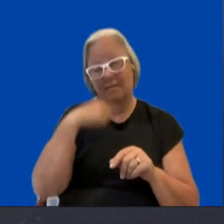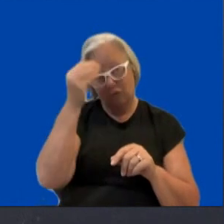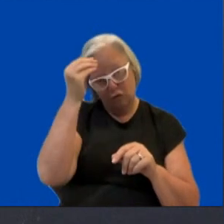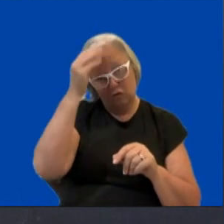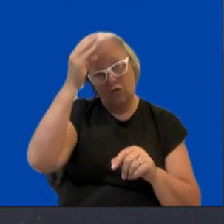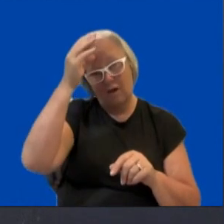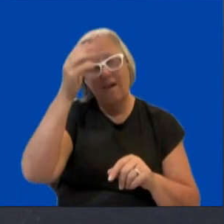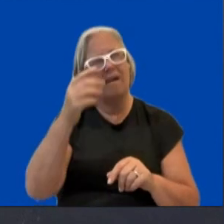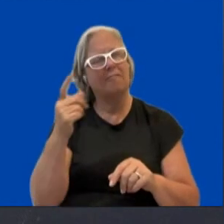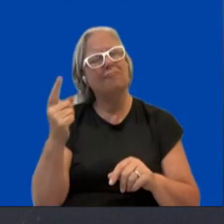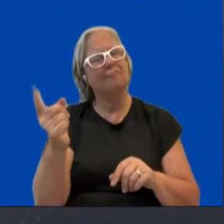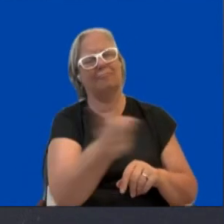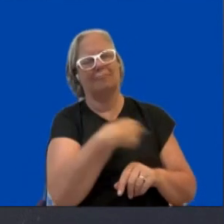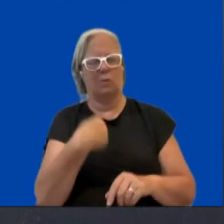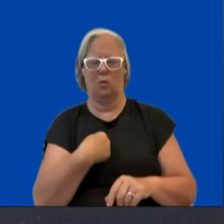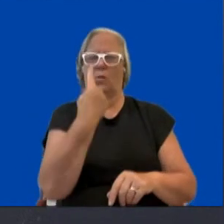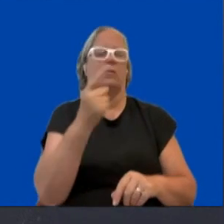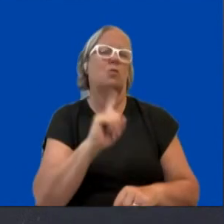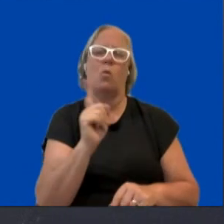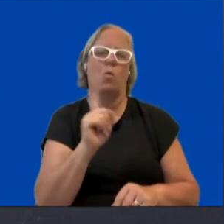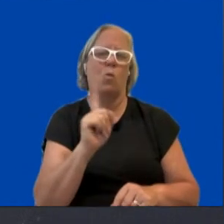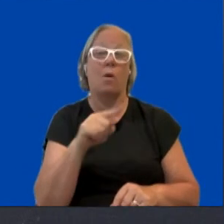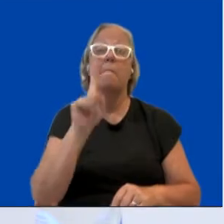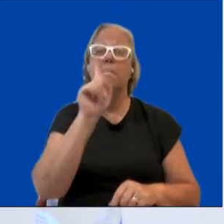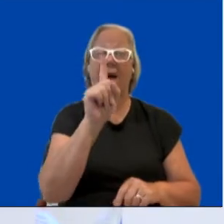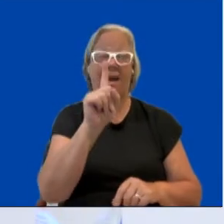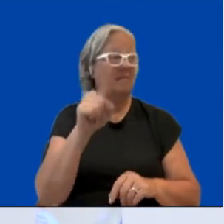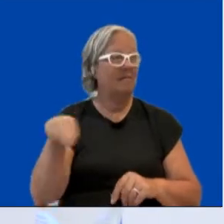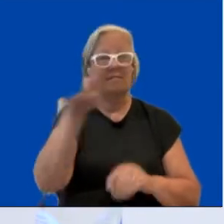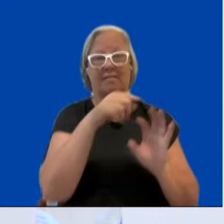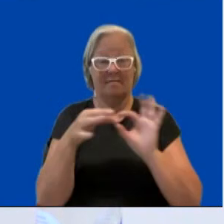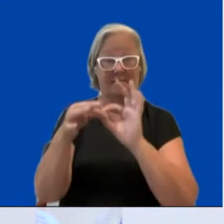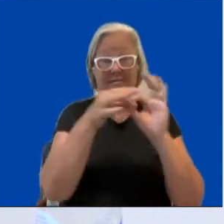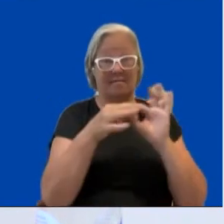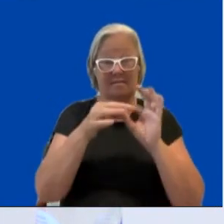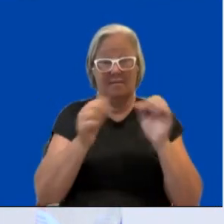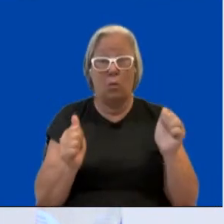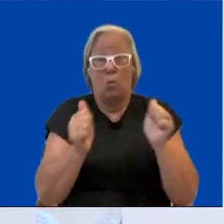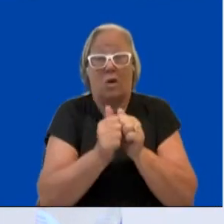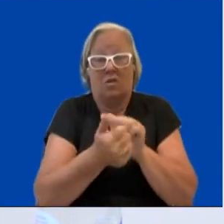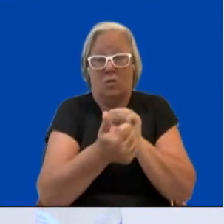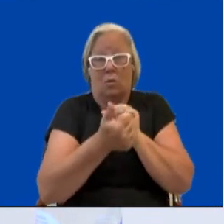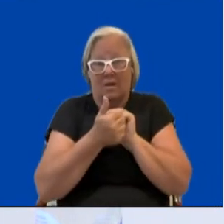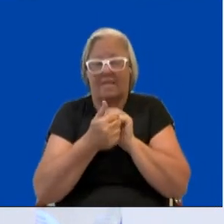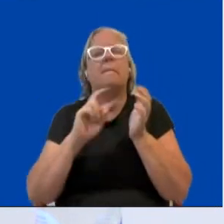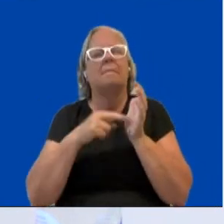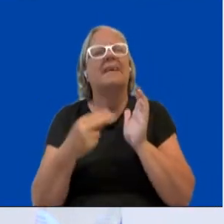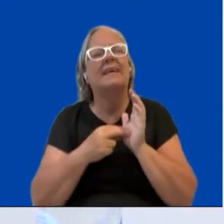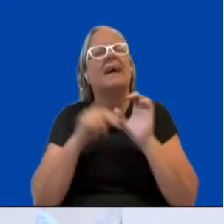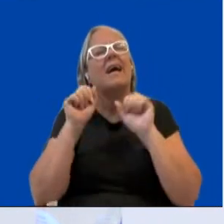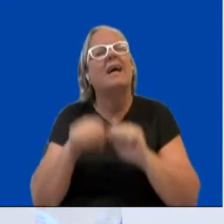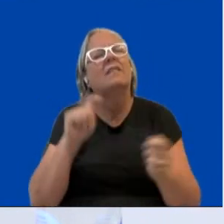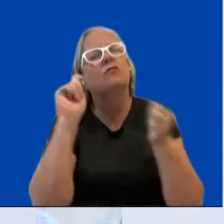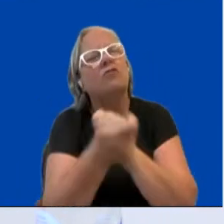if we join forces, we can really make a change. So that's why, as an institute, we